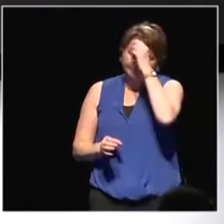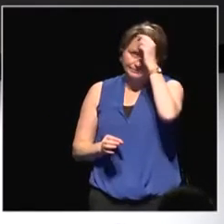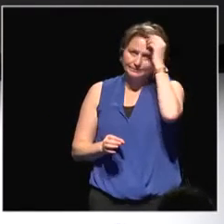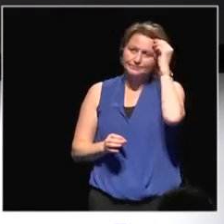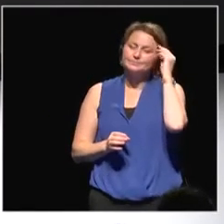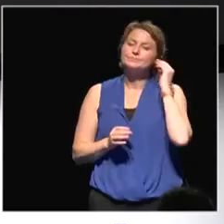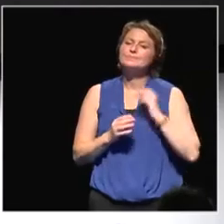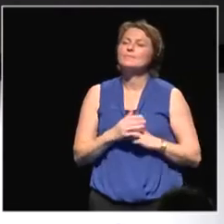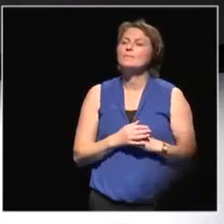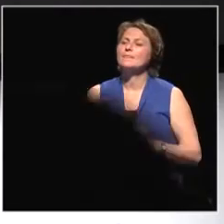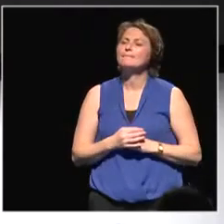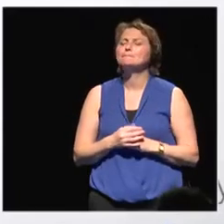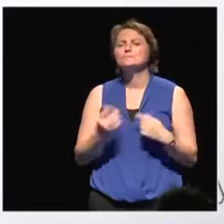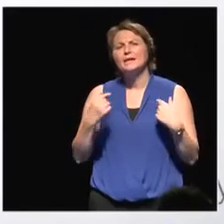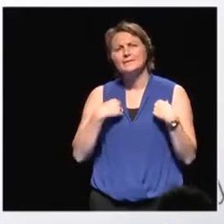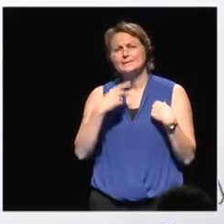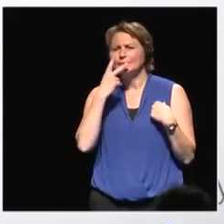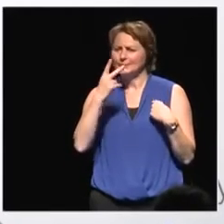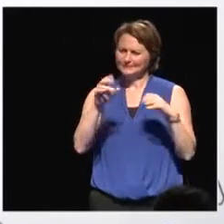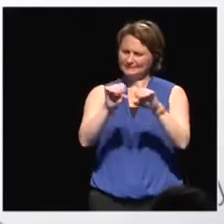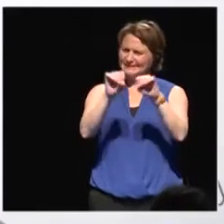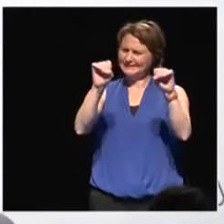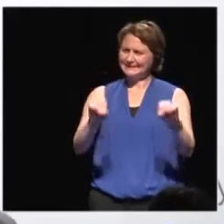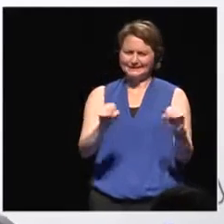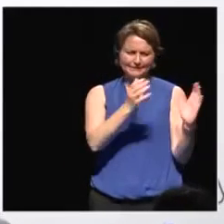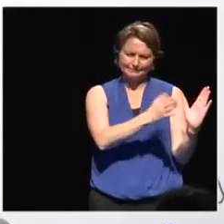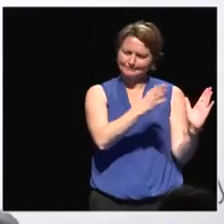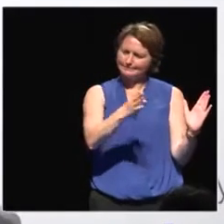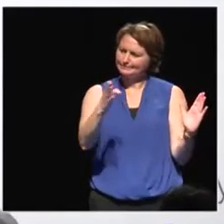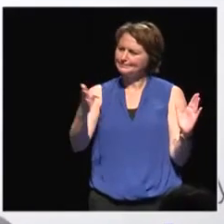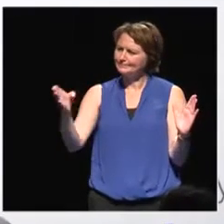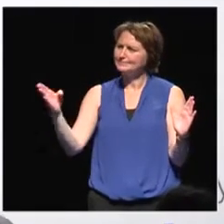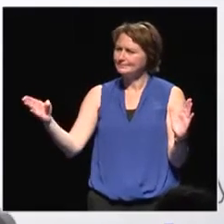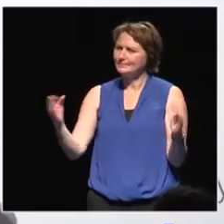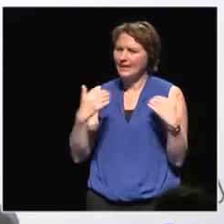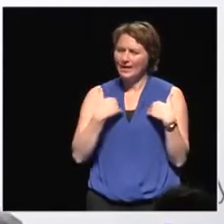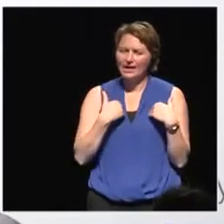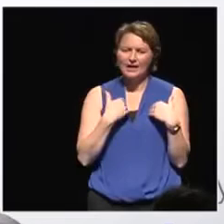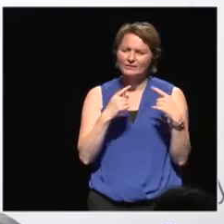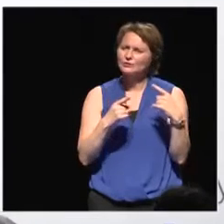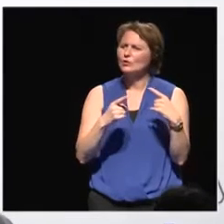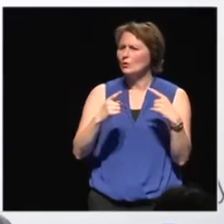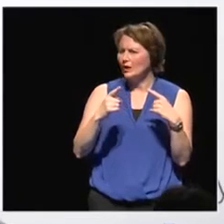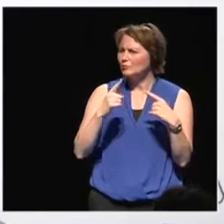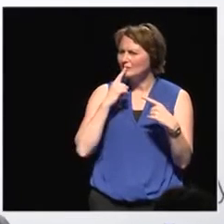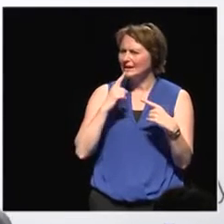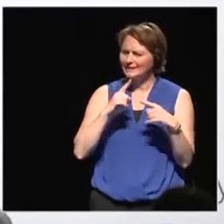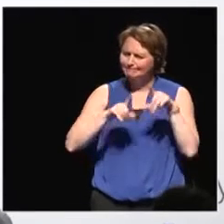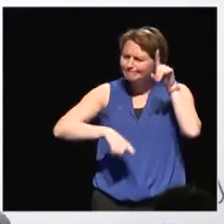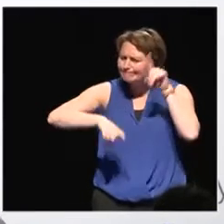And talking about in terms of systems, so with that kind of multiple identities,